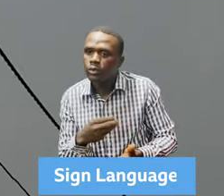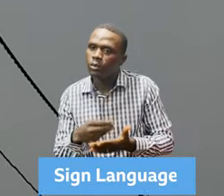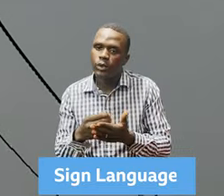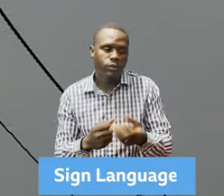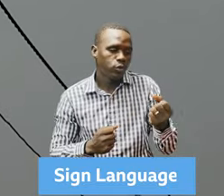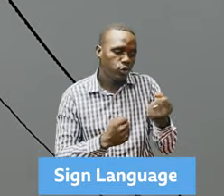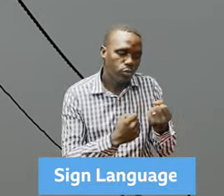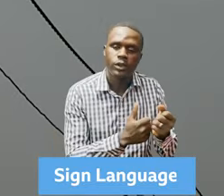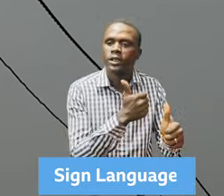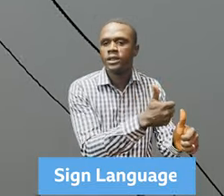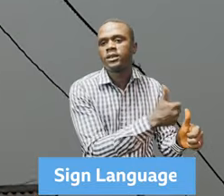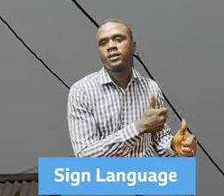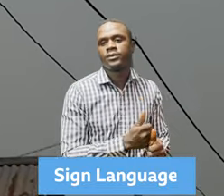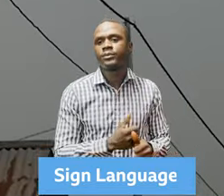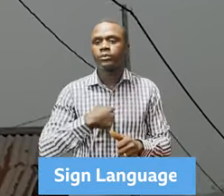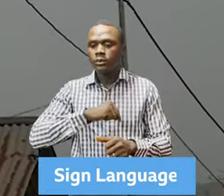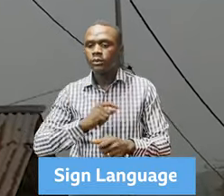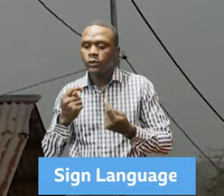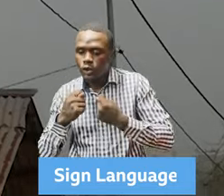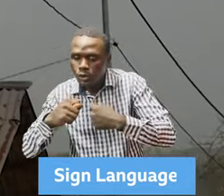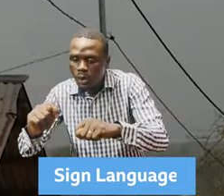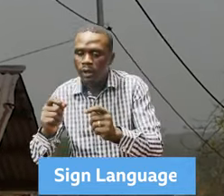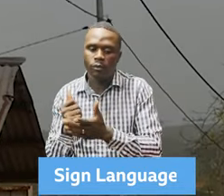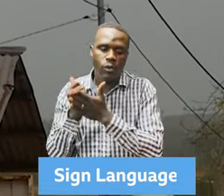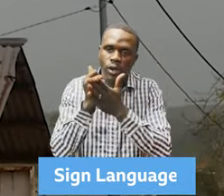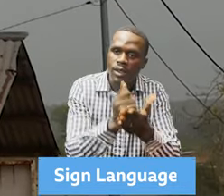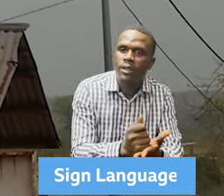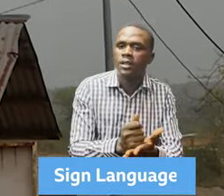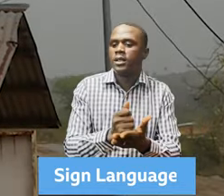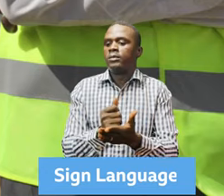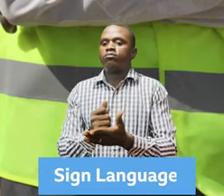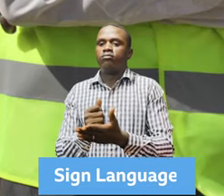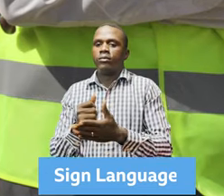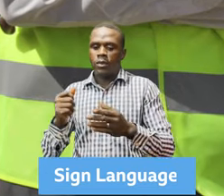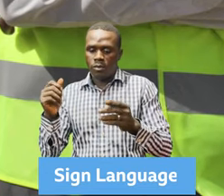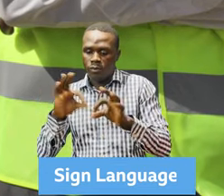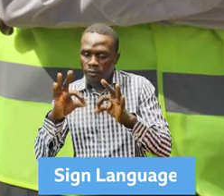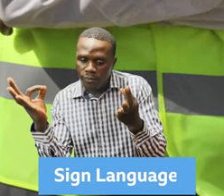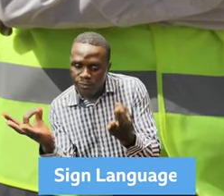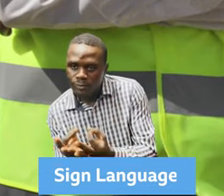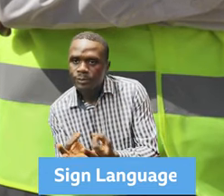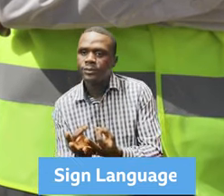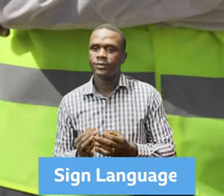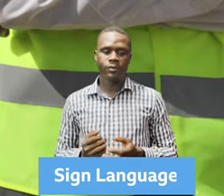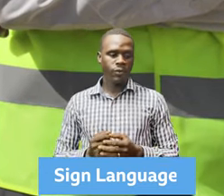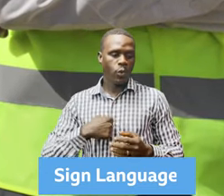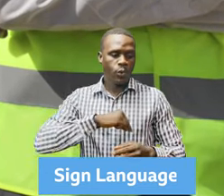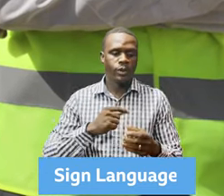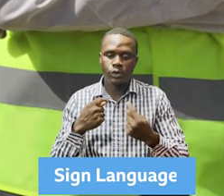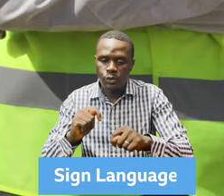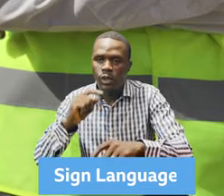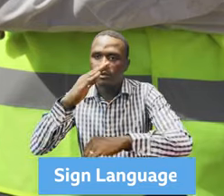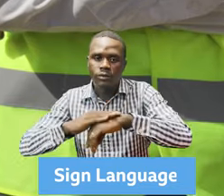to increase the registration of important issues such as births and marriages, the construction of a health facility